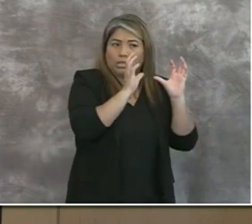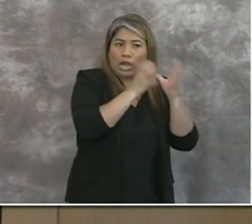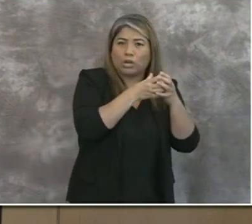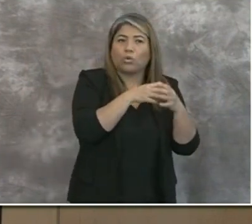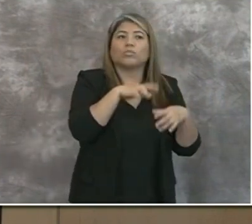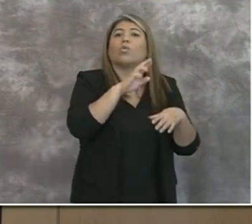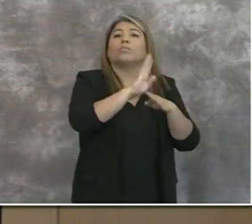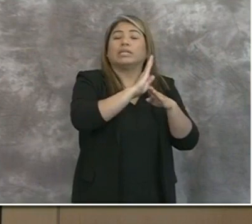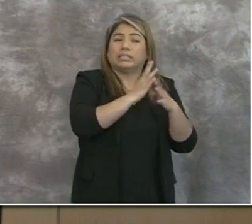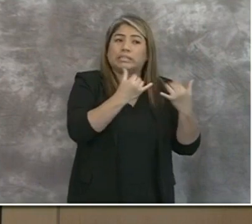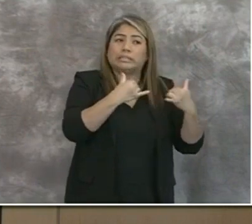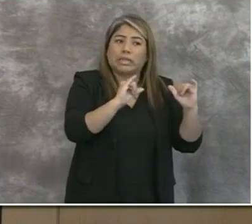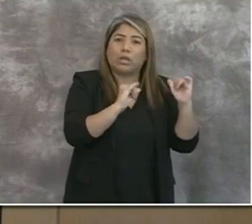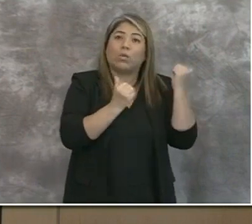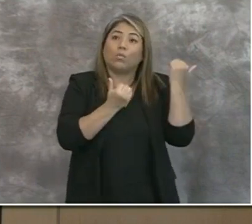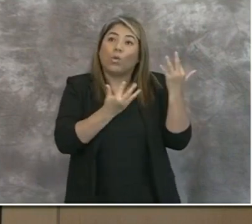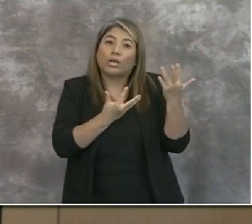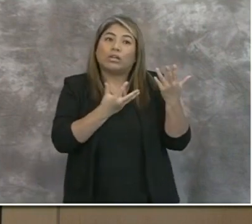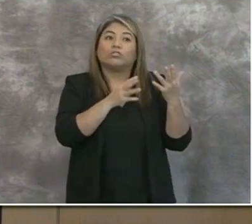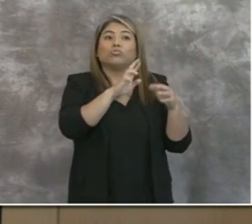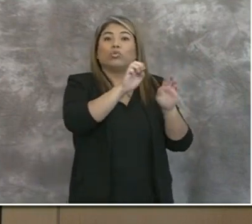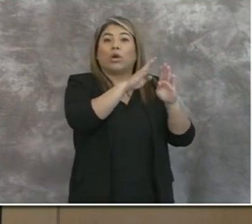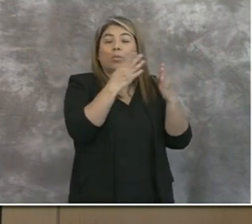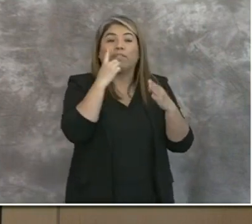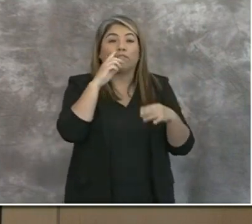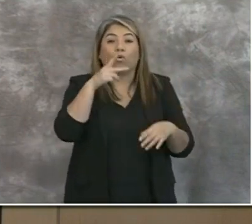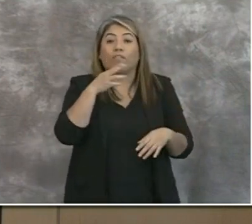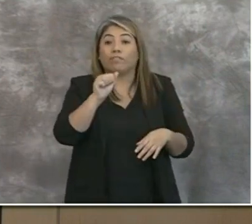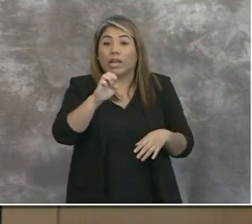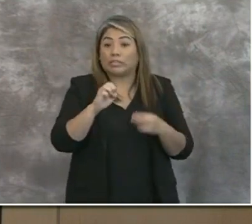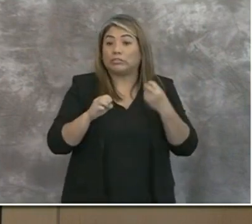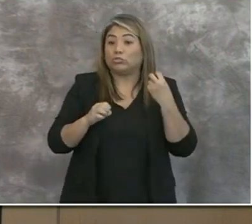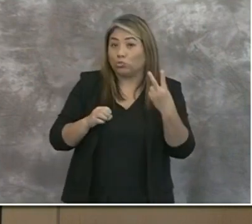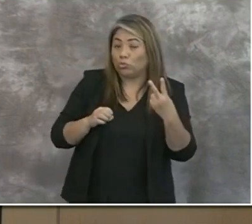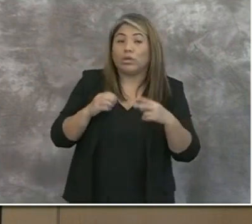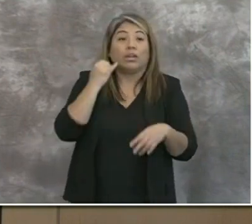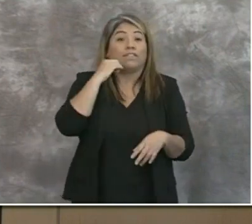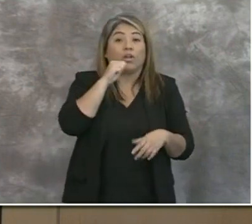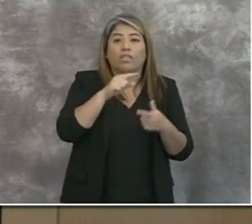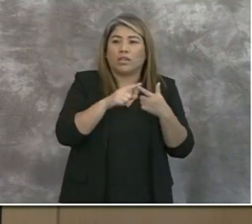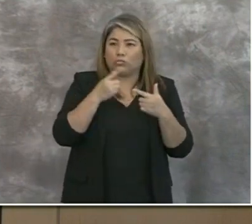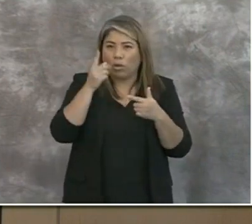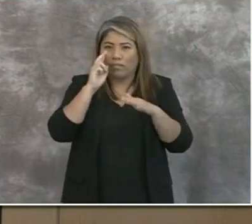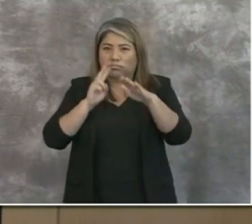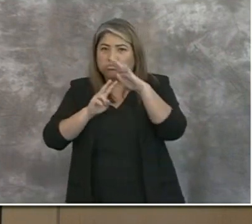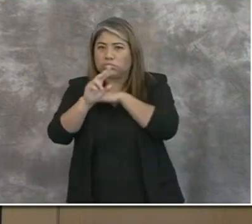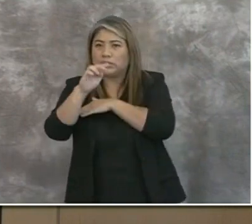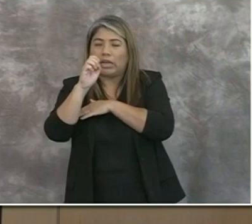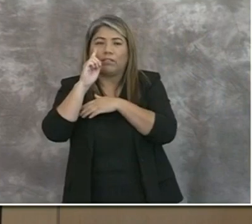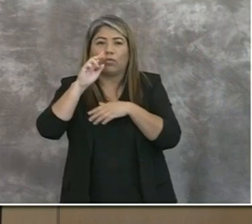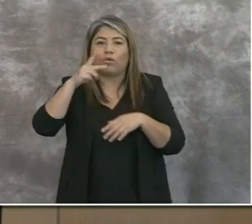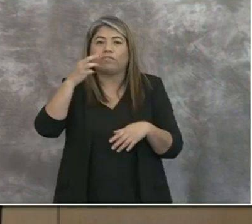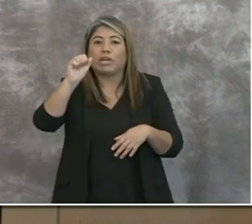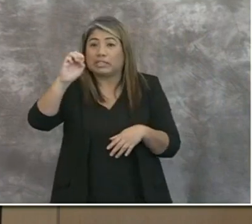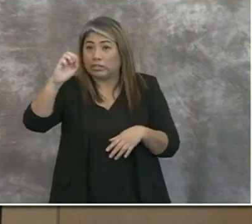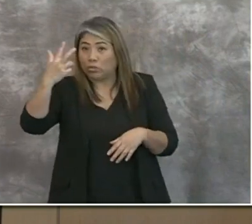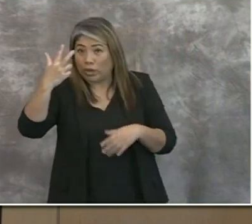businesses still remaining to be opened in Phase 2? And if not, do you have a projected date for the launch of Phase 3?